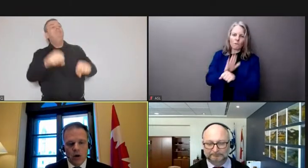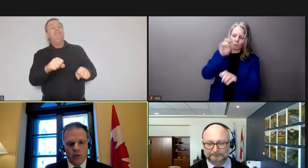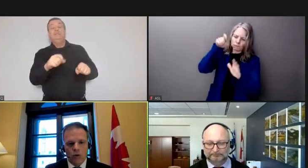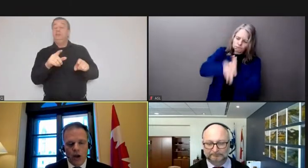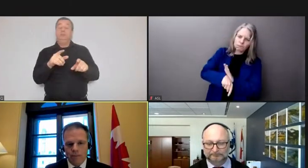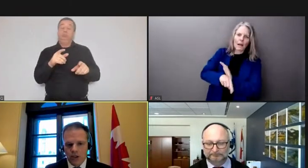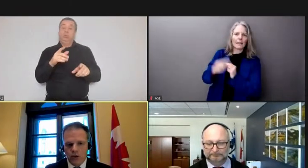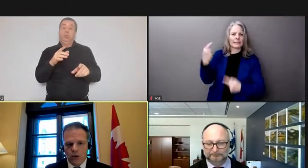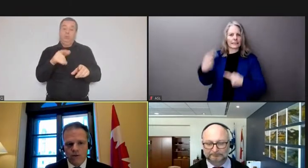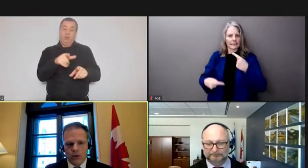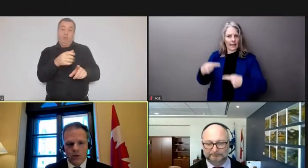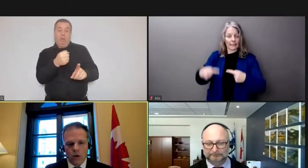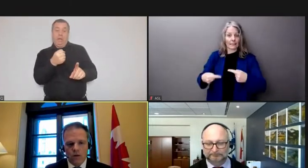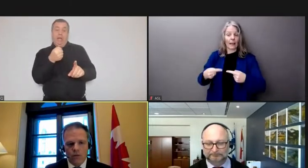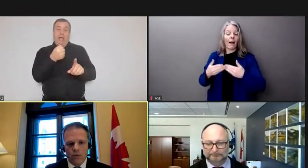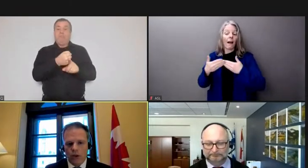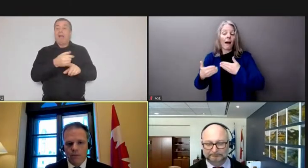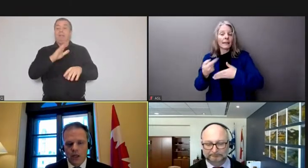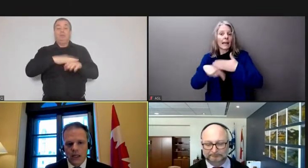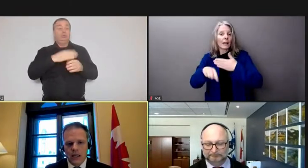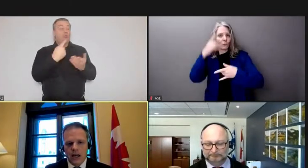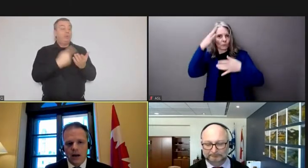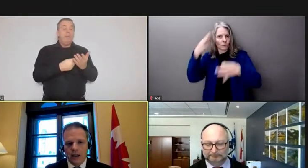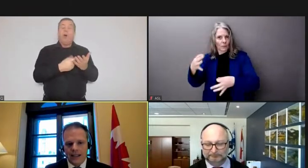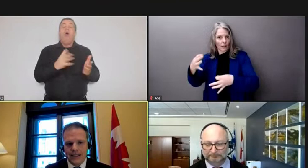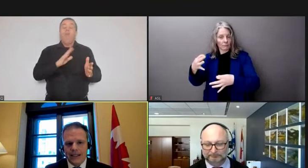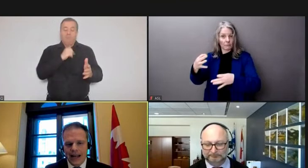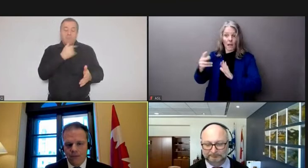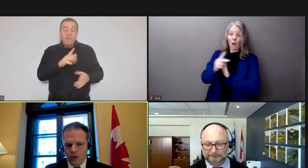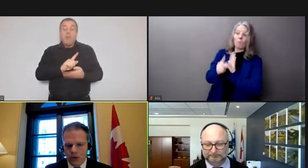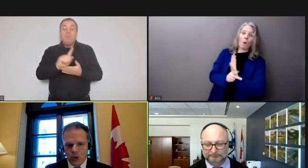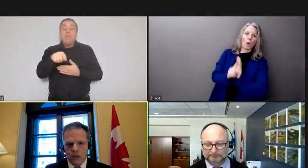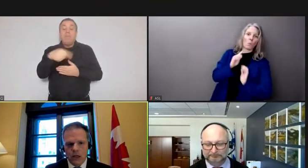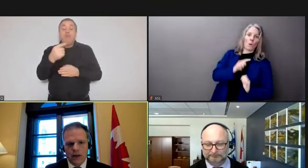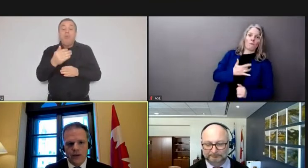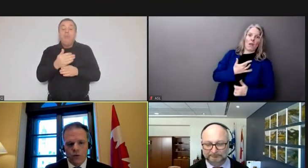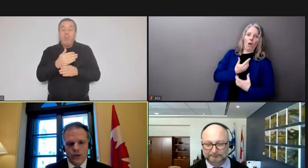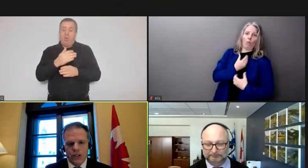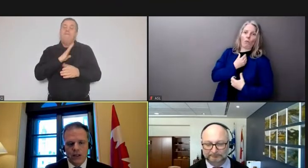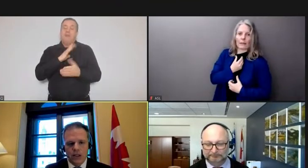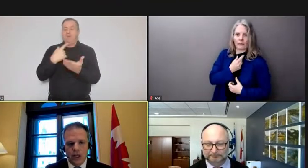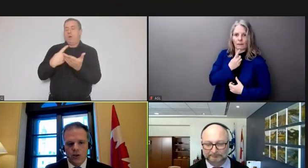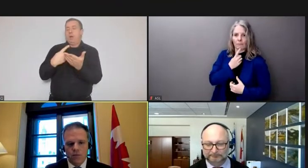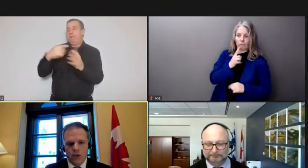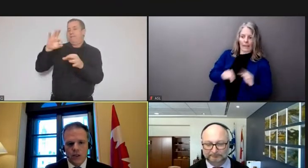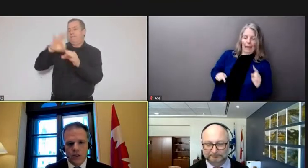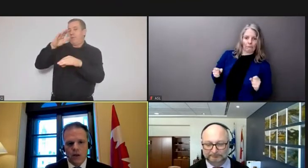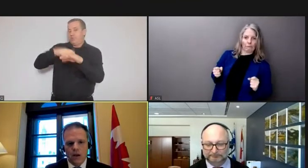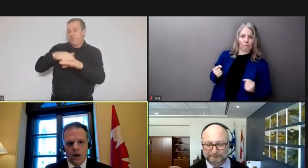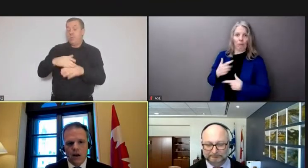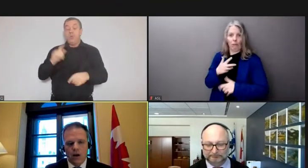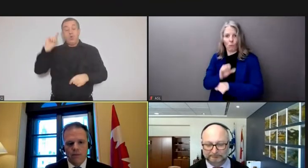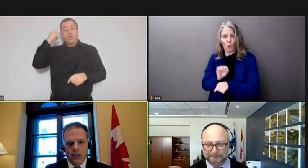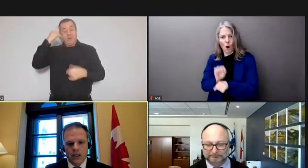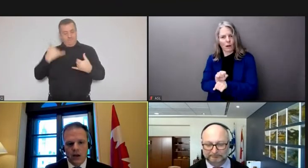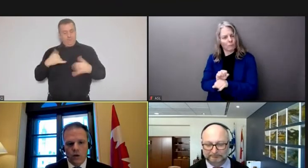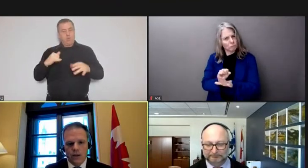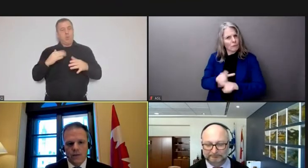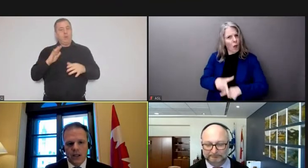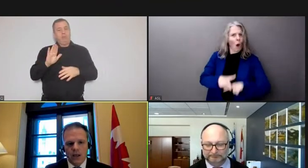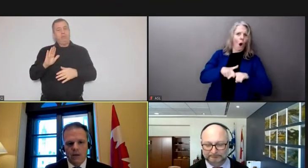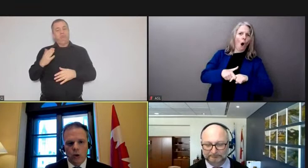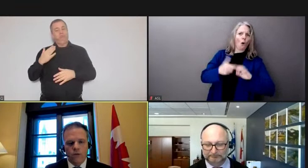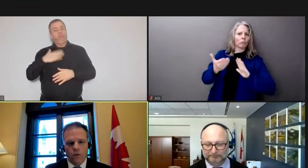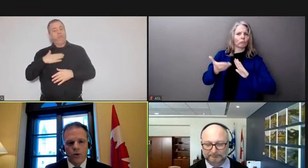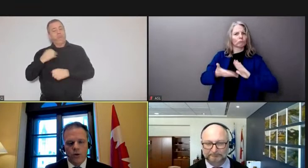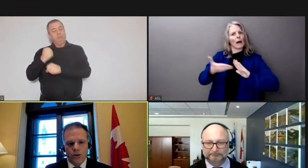parliament will not be deterred from its work we will not be uh placed in any position uh that we'll see the nation's business uh not being dealt